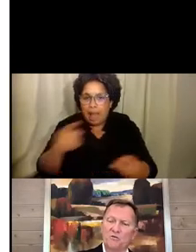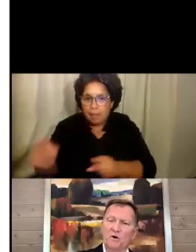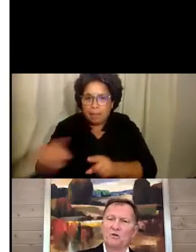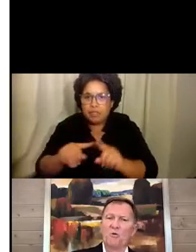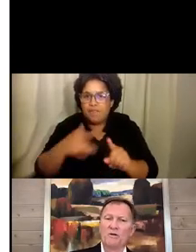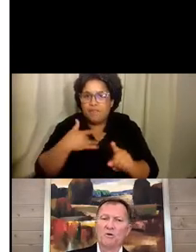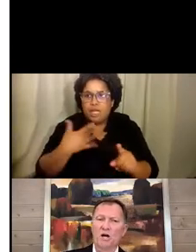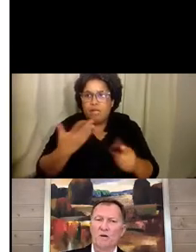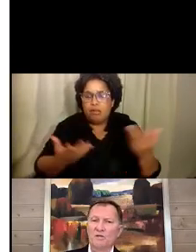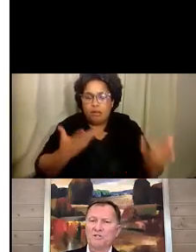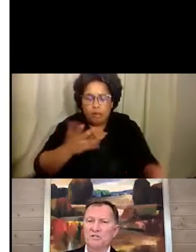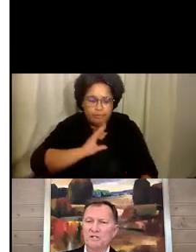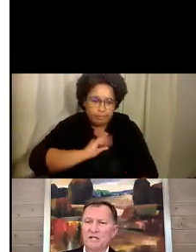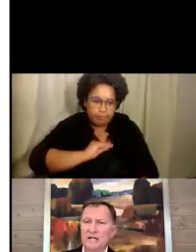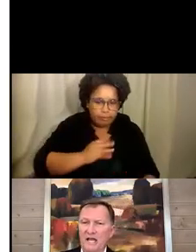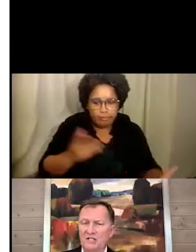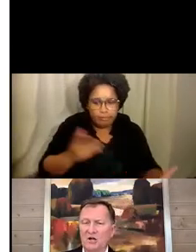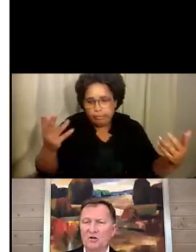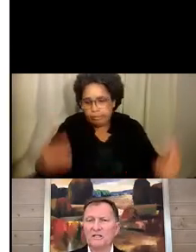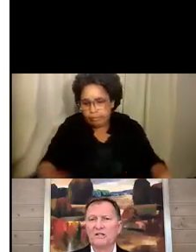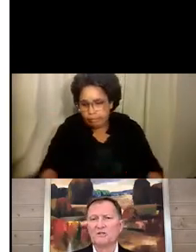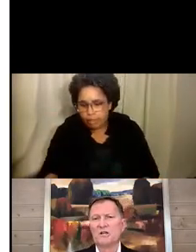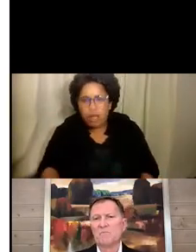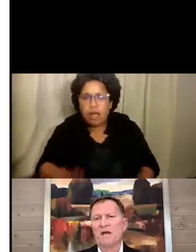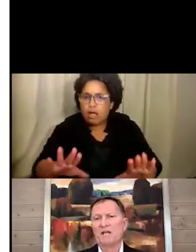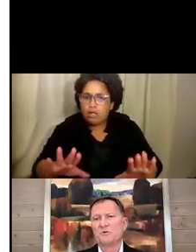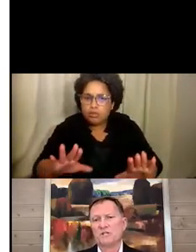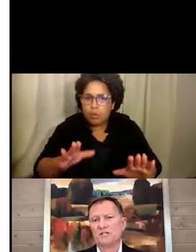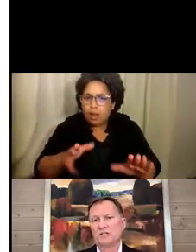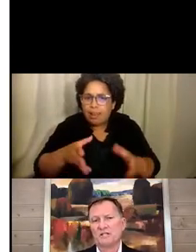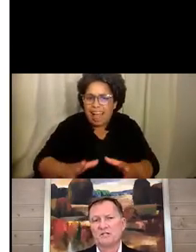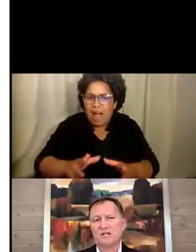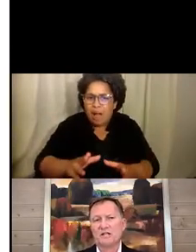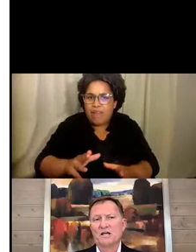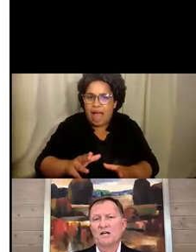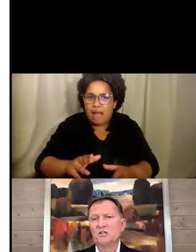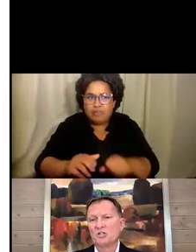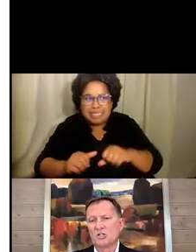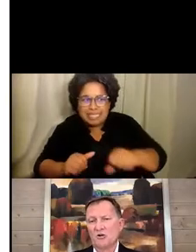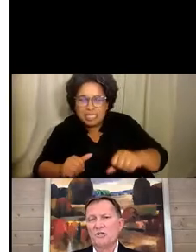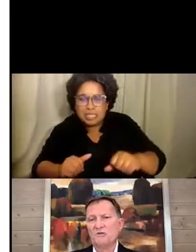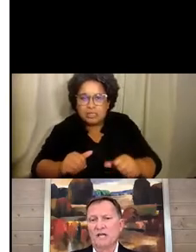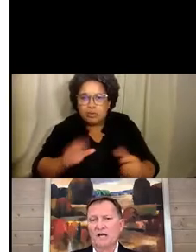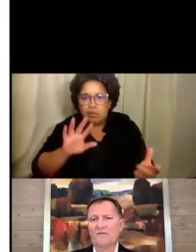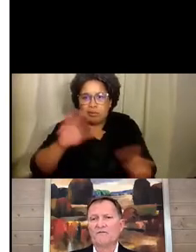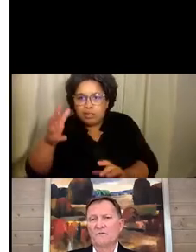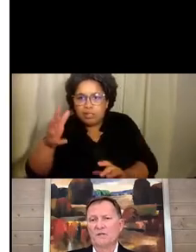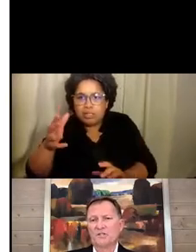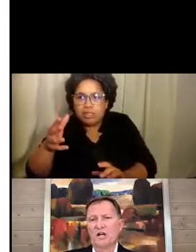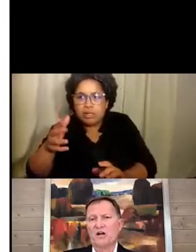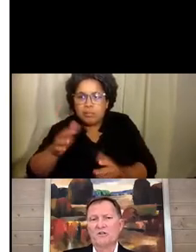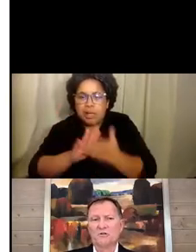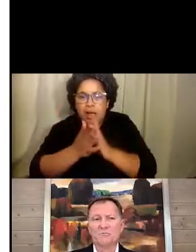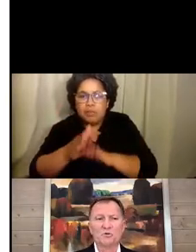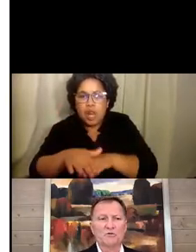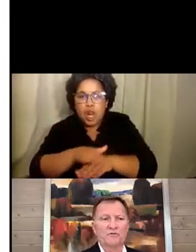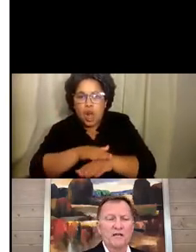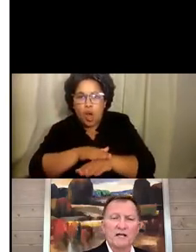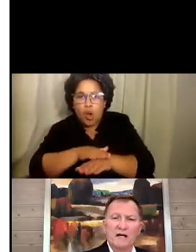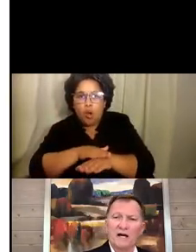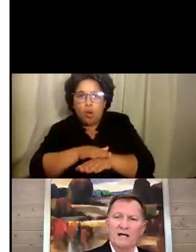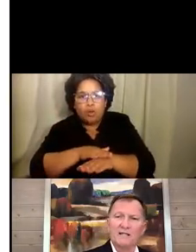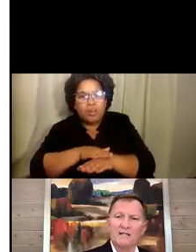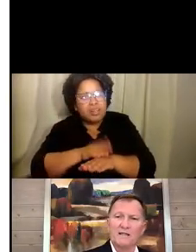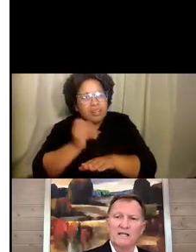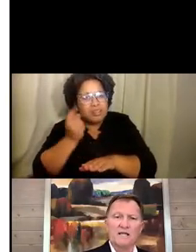vision of what you're hoping to accomplish. And don't let those setbacks, resistance, slow you down from the desire to improve